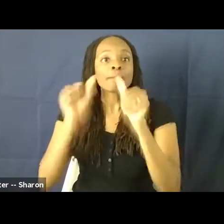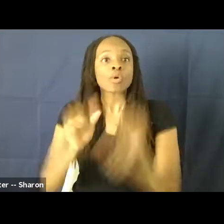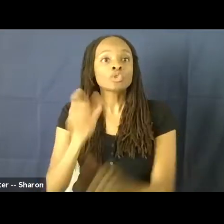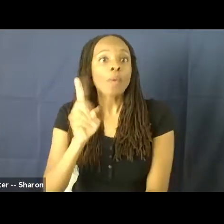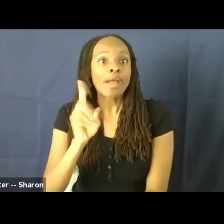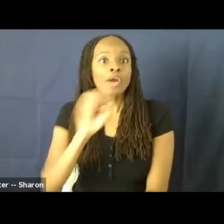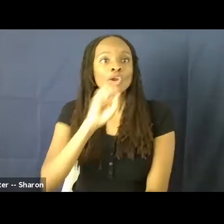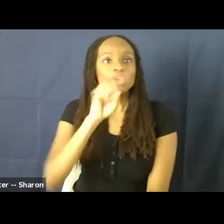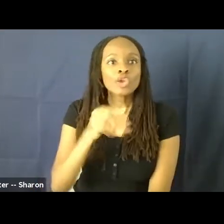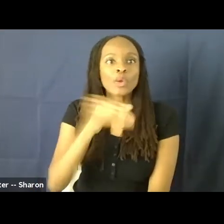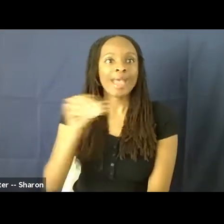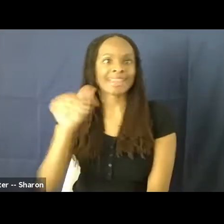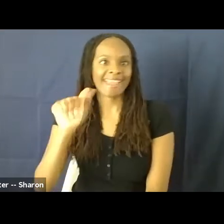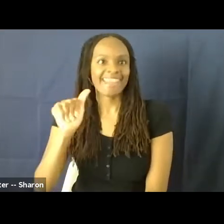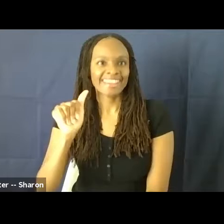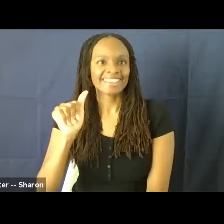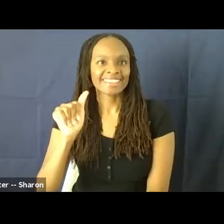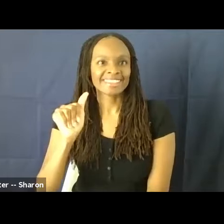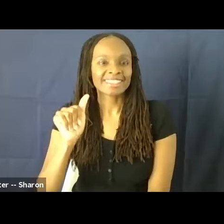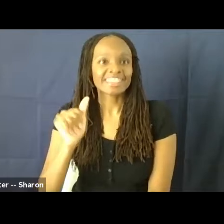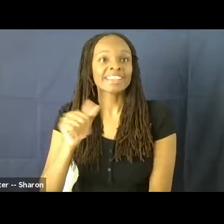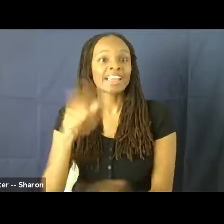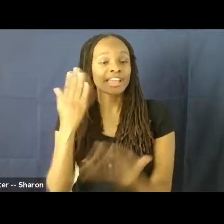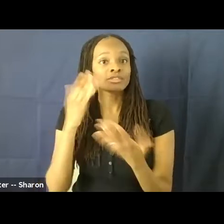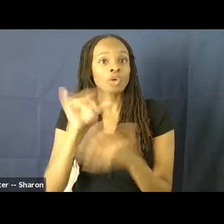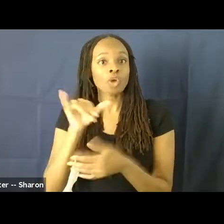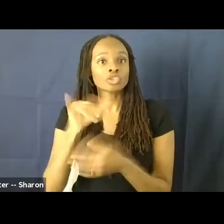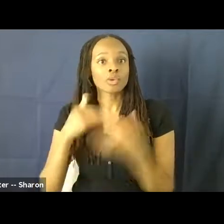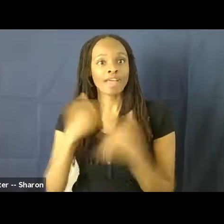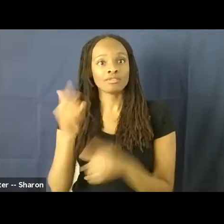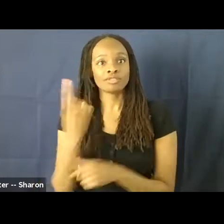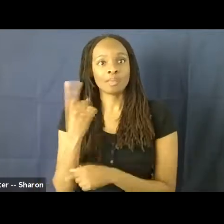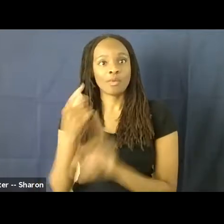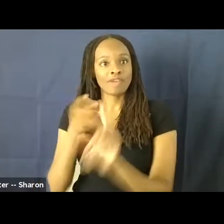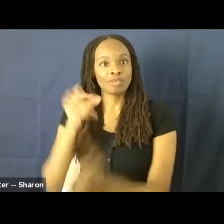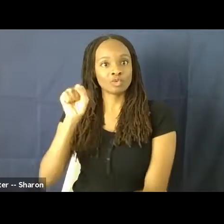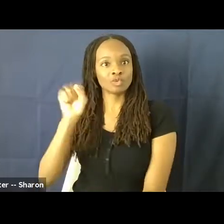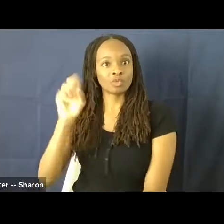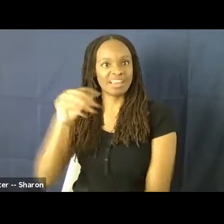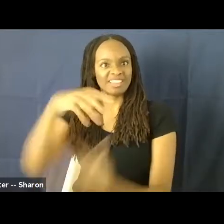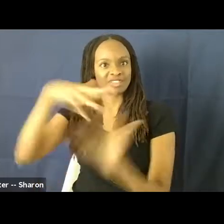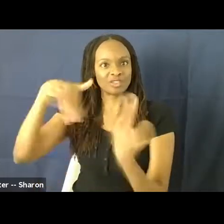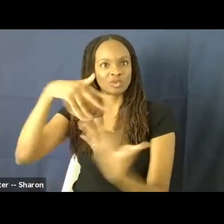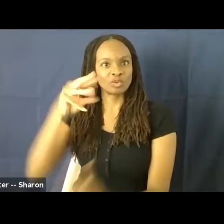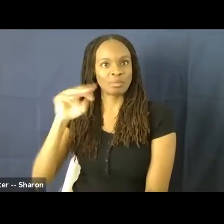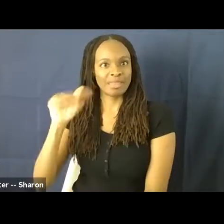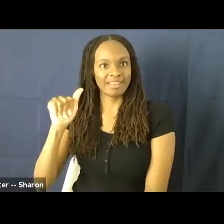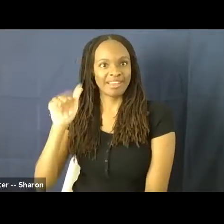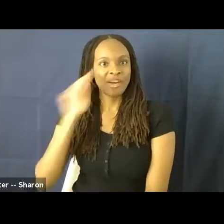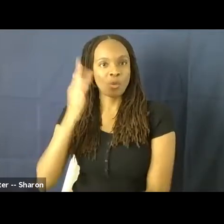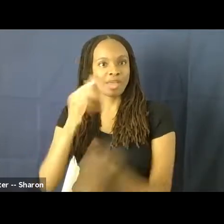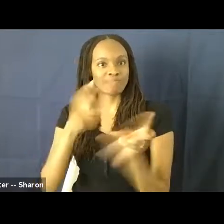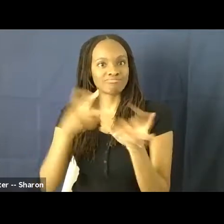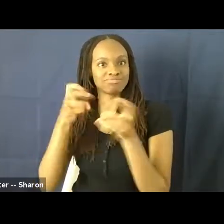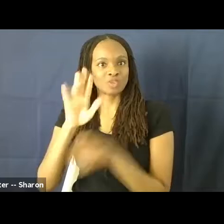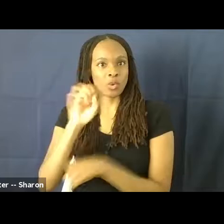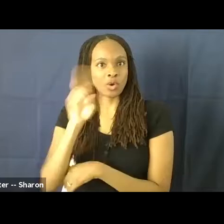Emery, who leads the Institute's social media, will be, you know, pulling out, culling your questions. So without further